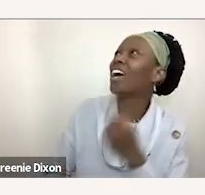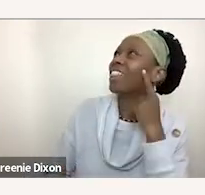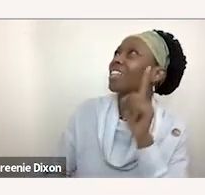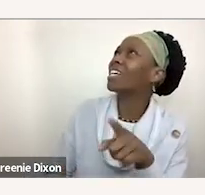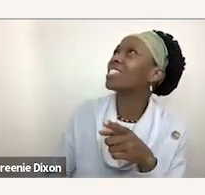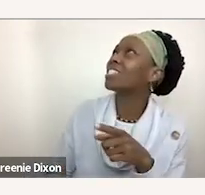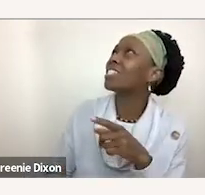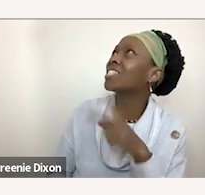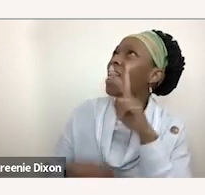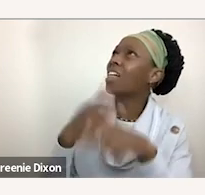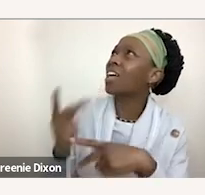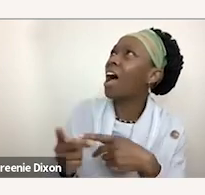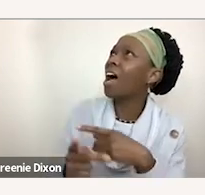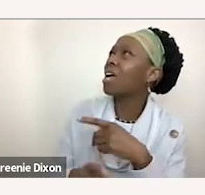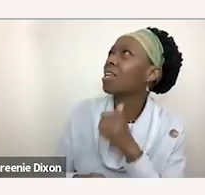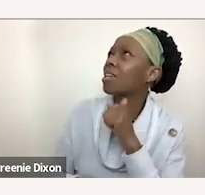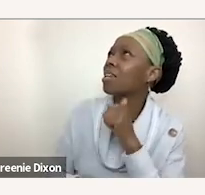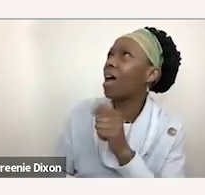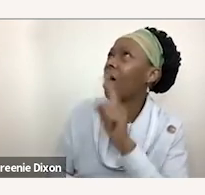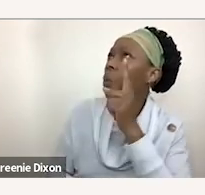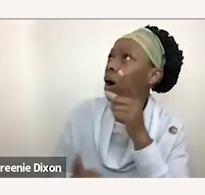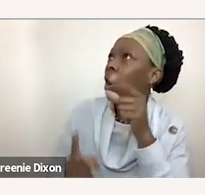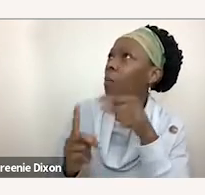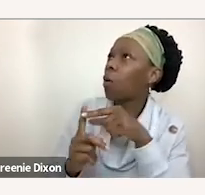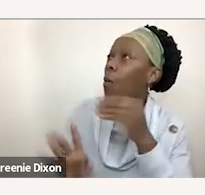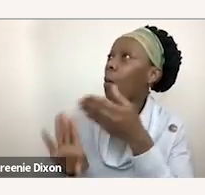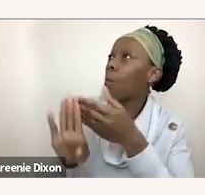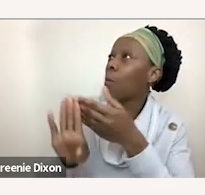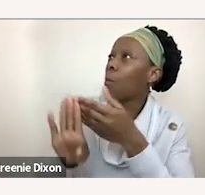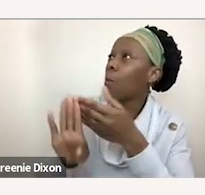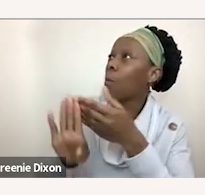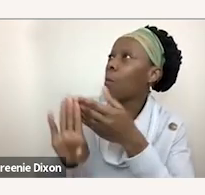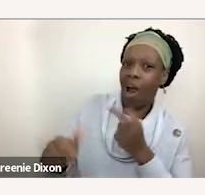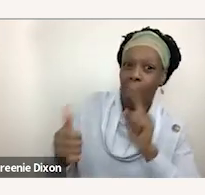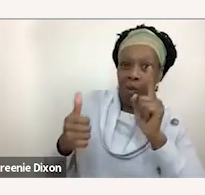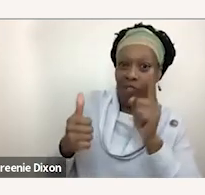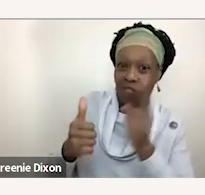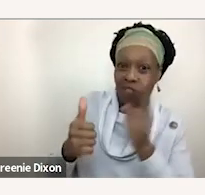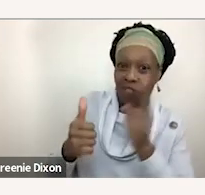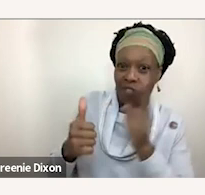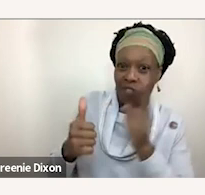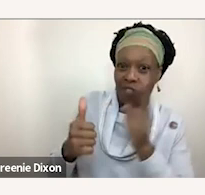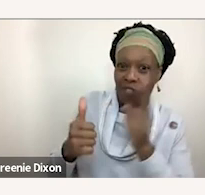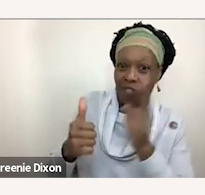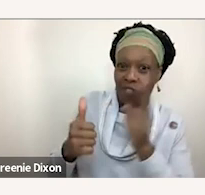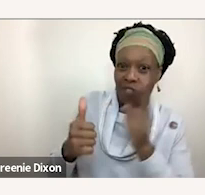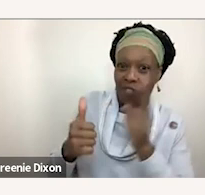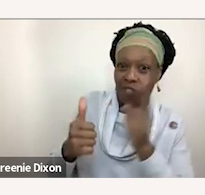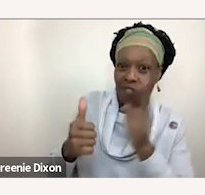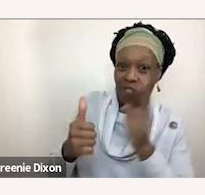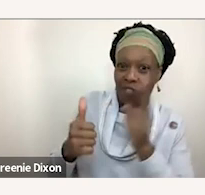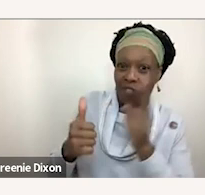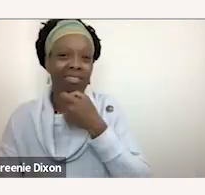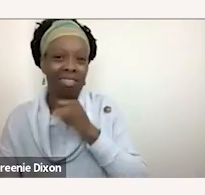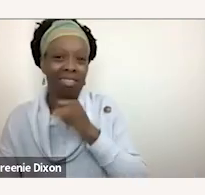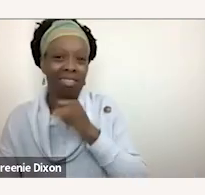1.0 that was like version pre 1.0 i love it yeah i love it it i still reference it um so